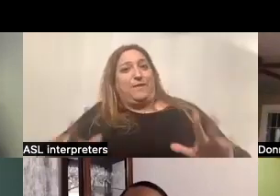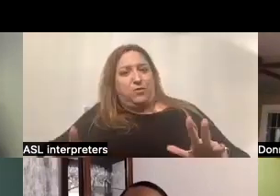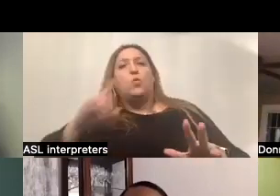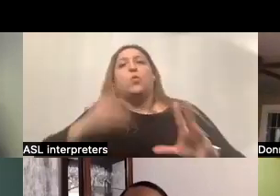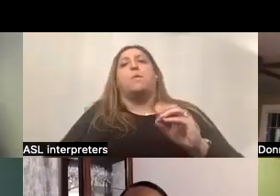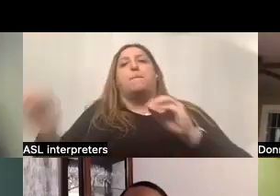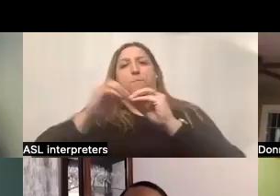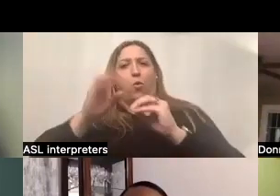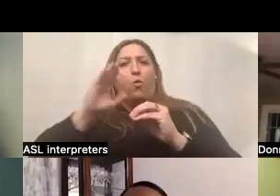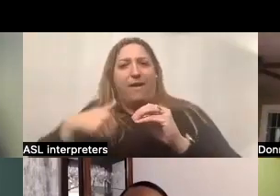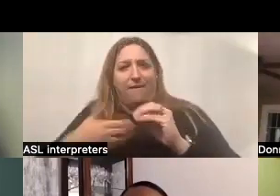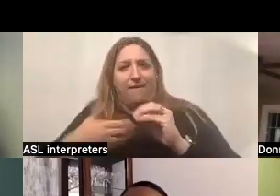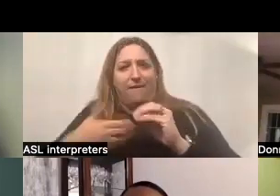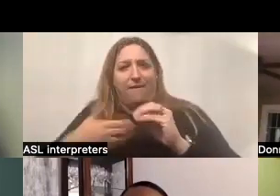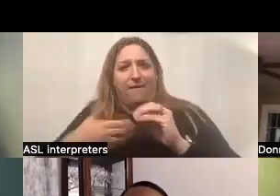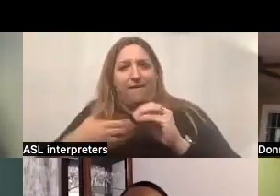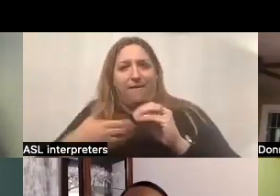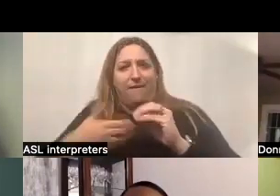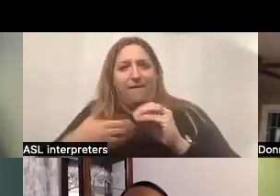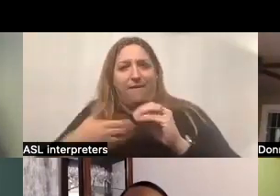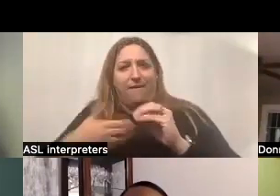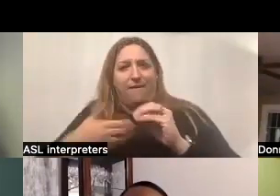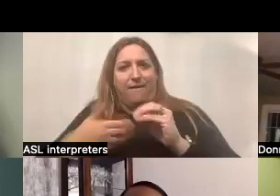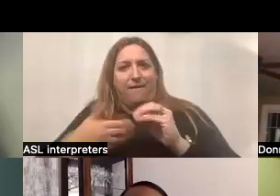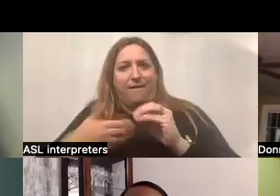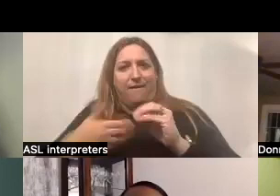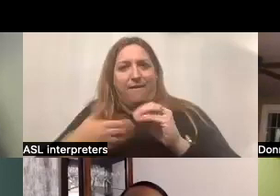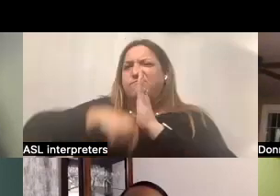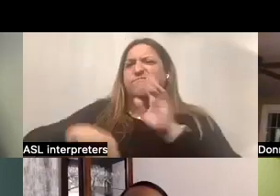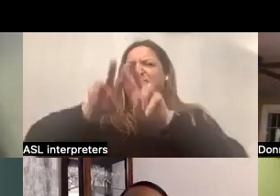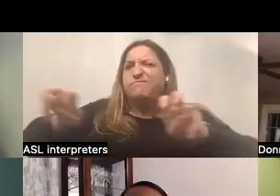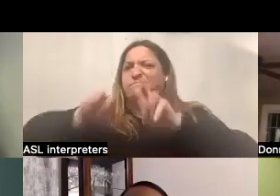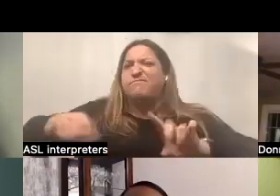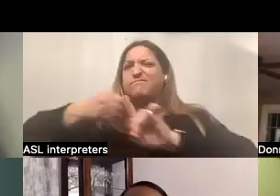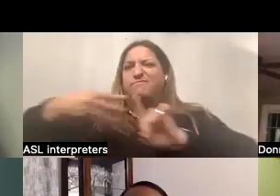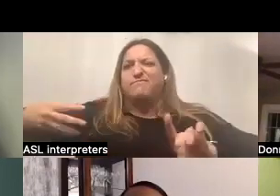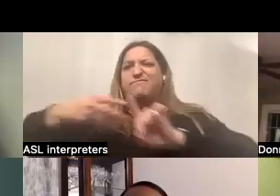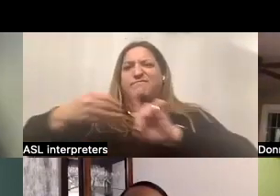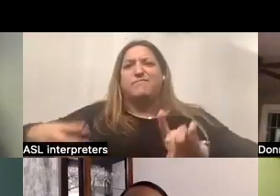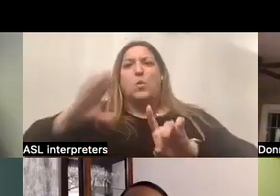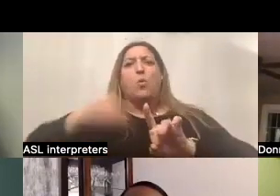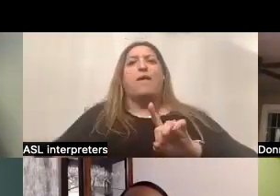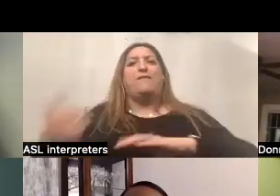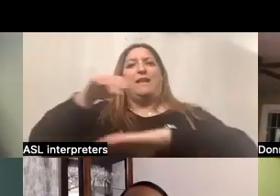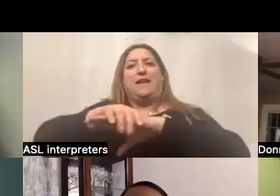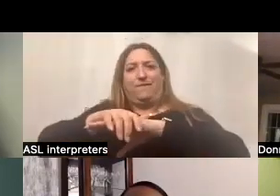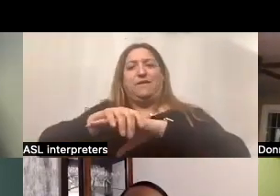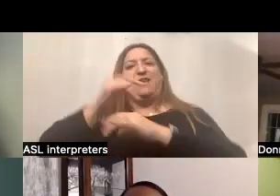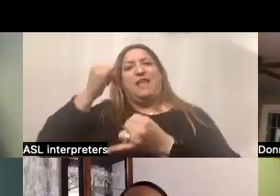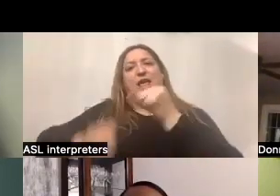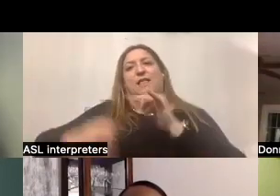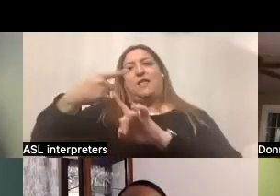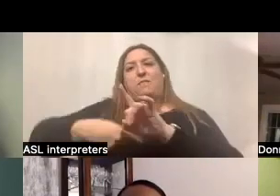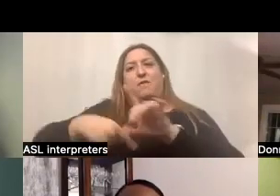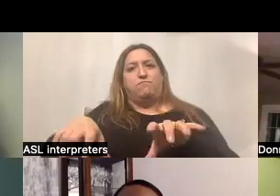two. And again, you'll be able to dig even deeper. There'll be an evening at the end of the month where it'll be